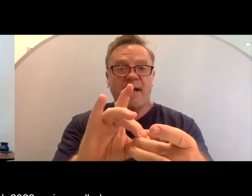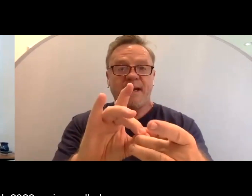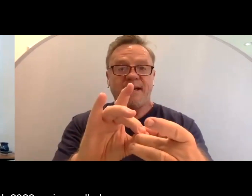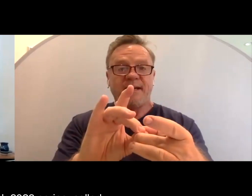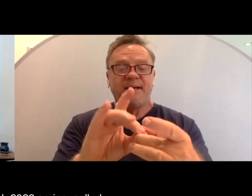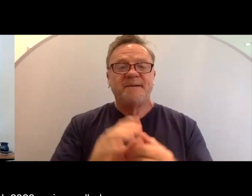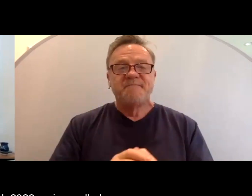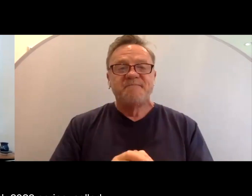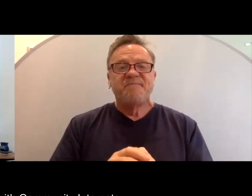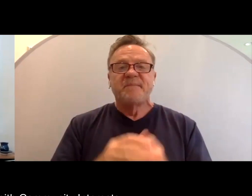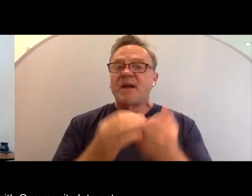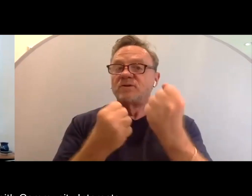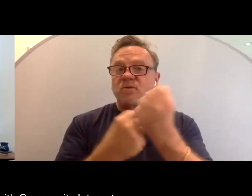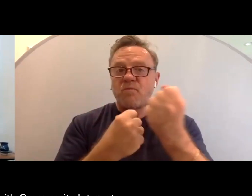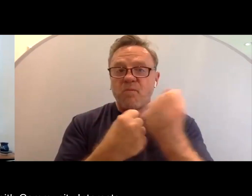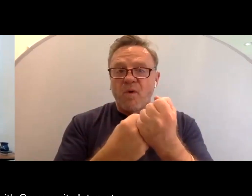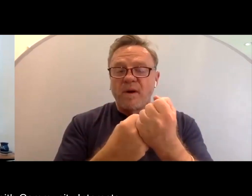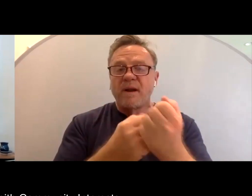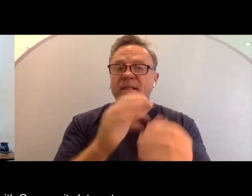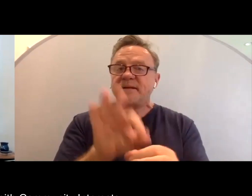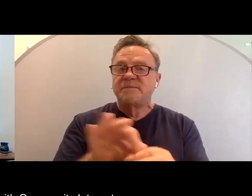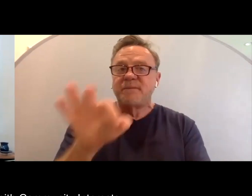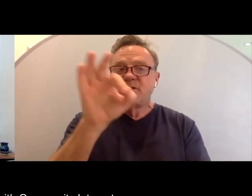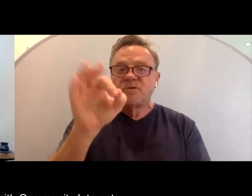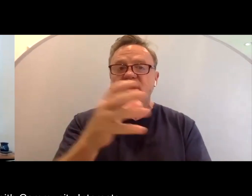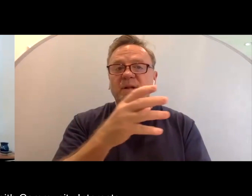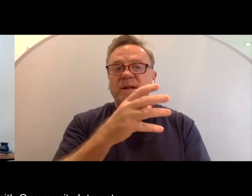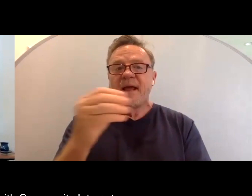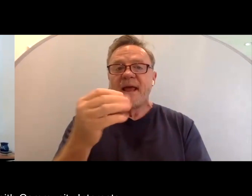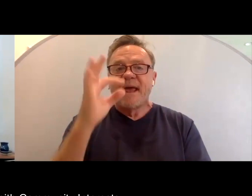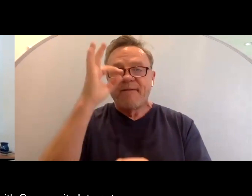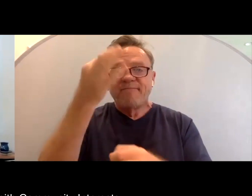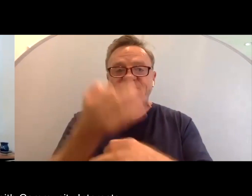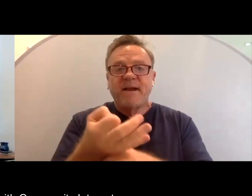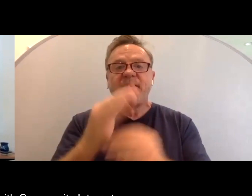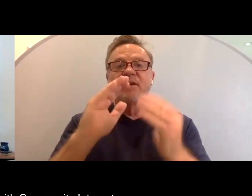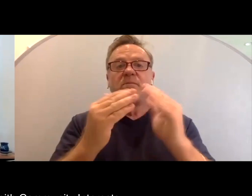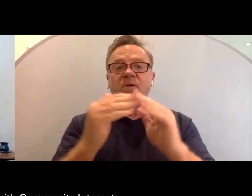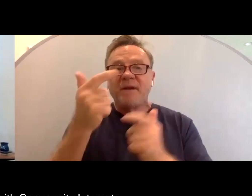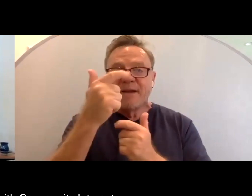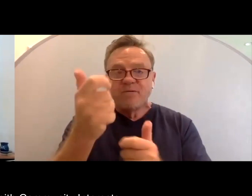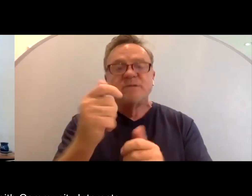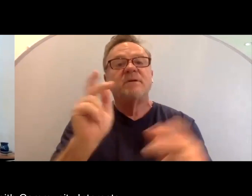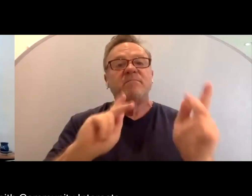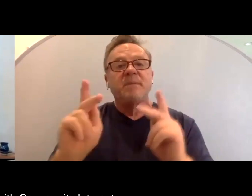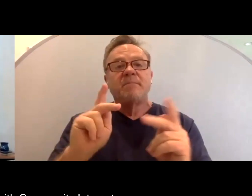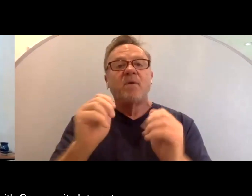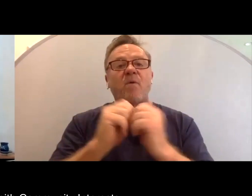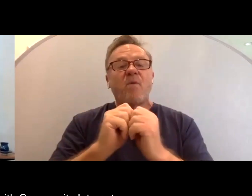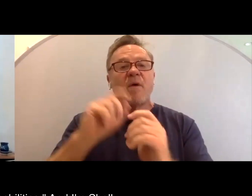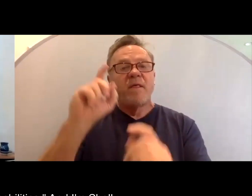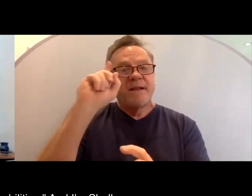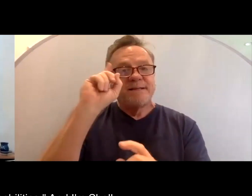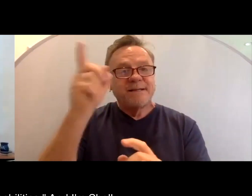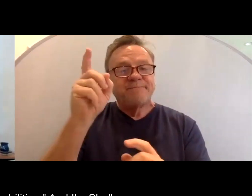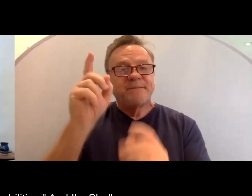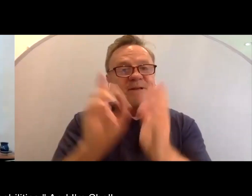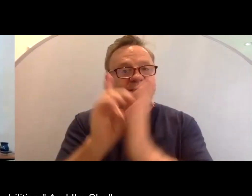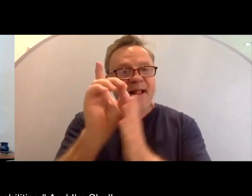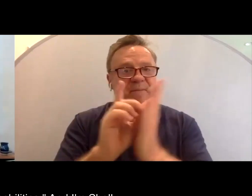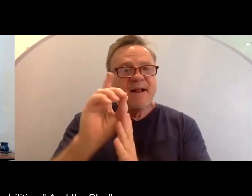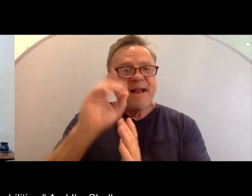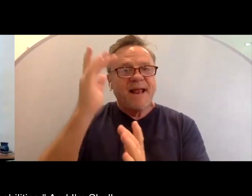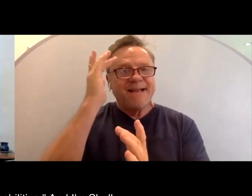Supporting the Spiritual and Faith Community Interests of People with Intellectual Disability and Developmental